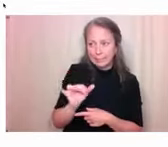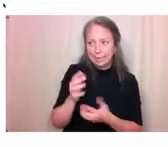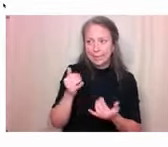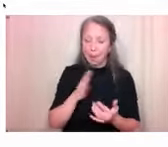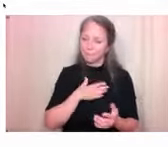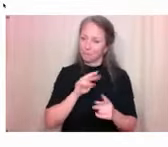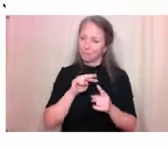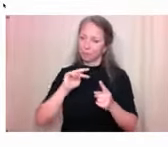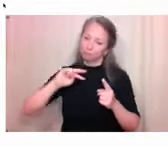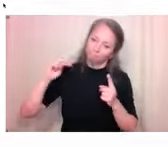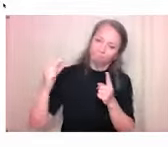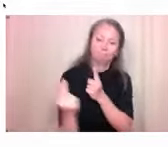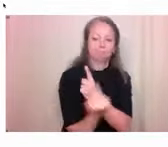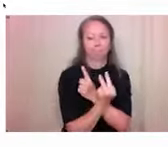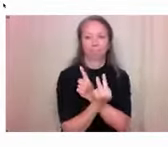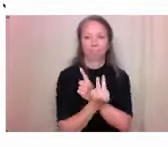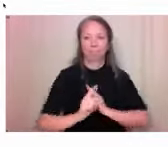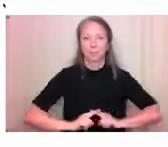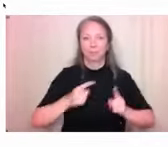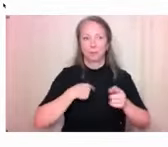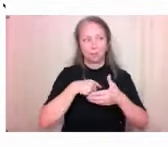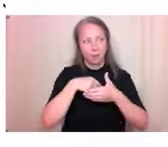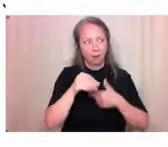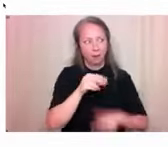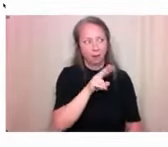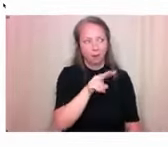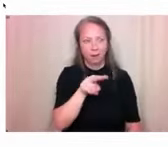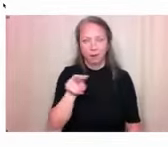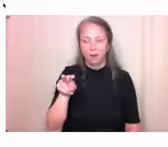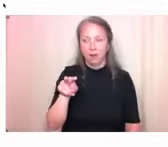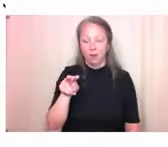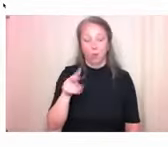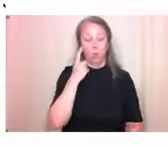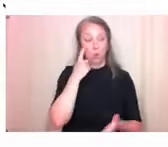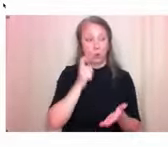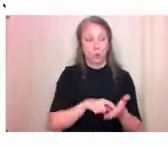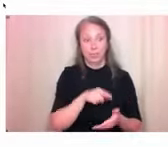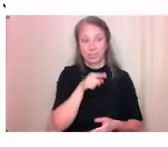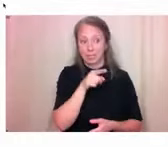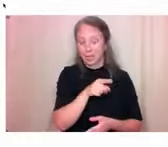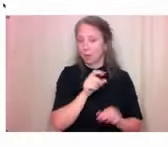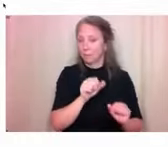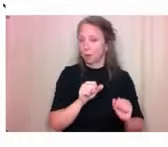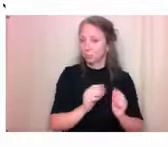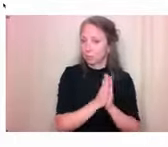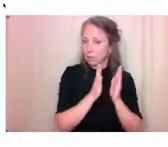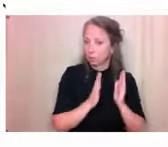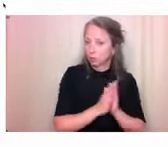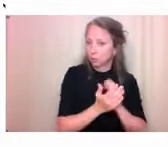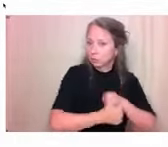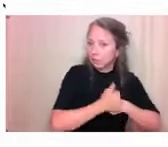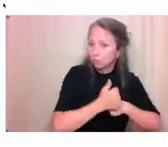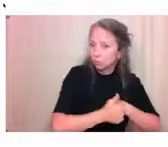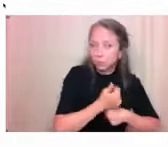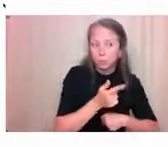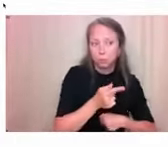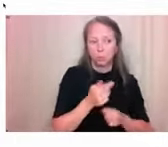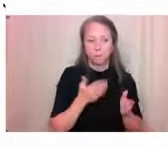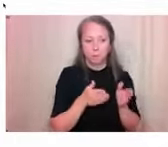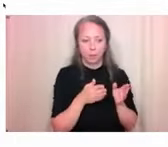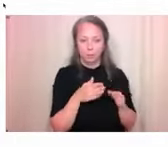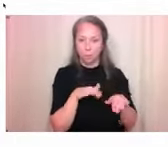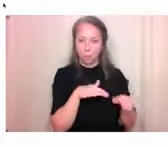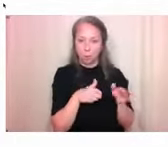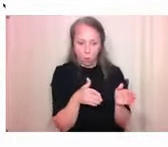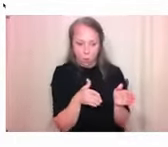even bat an eye at. And then you realize, oh, that could be very dangerous. Like this is way too narrow. Like if somebody was in a